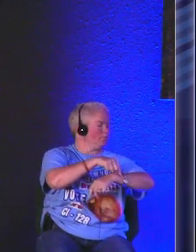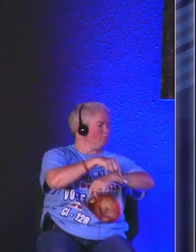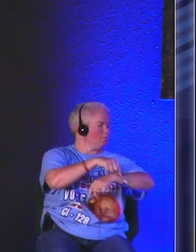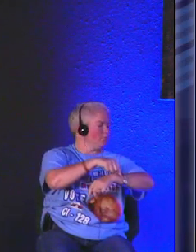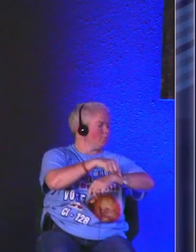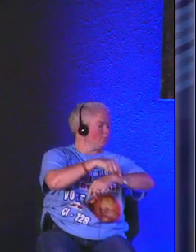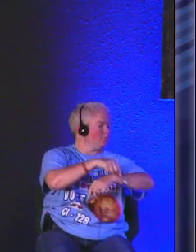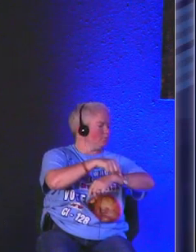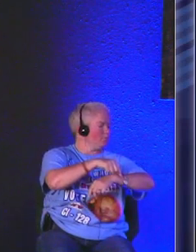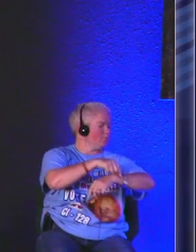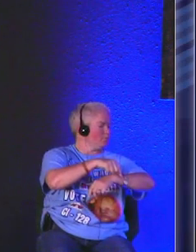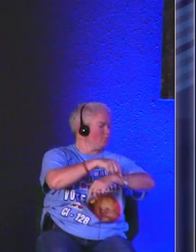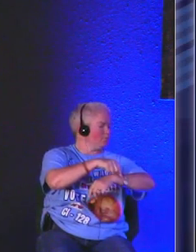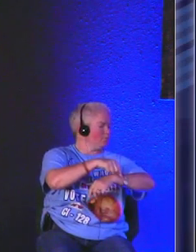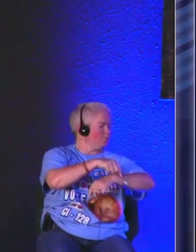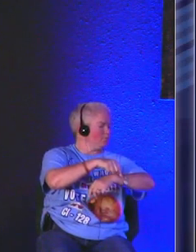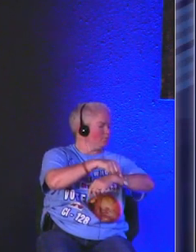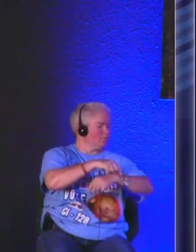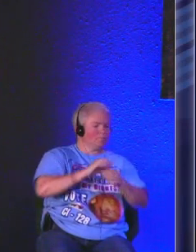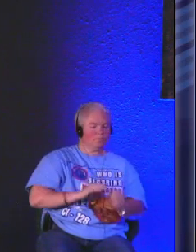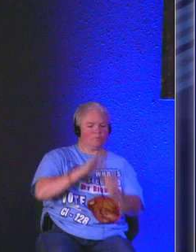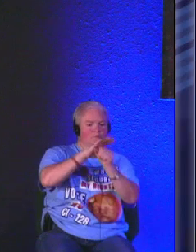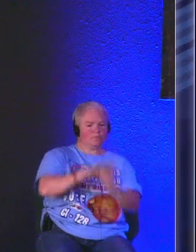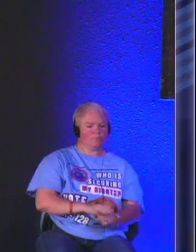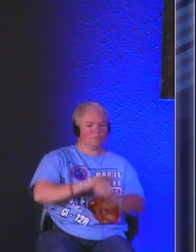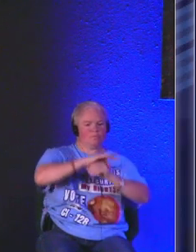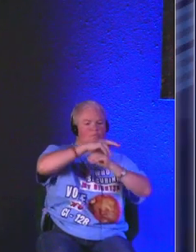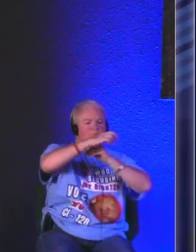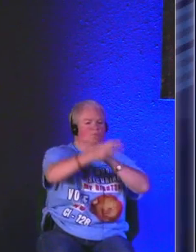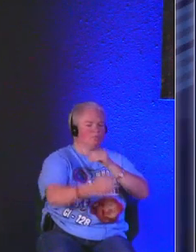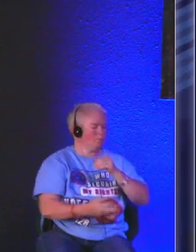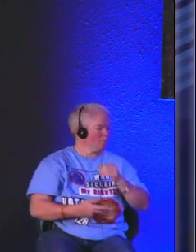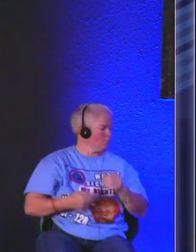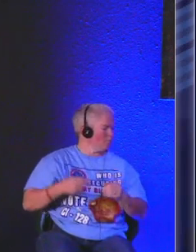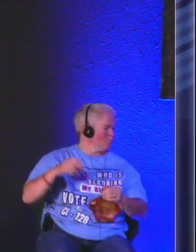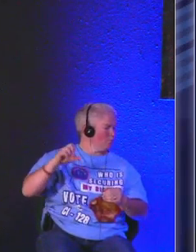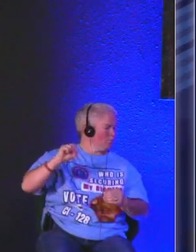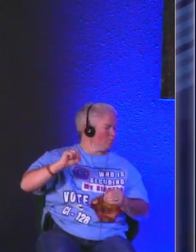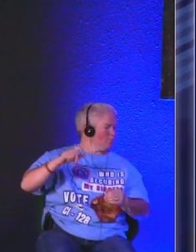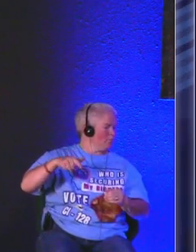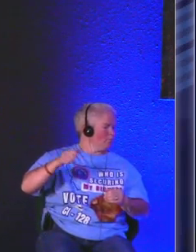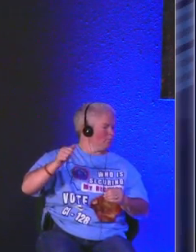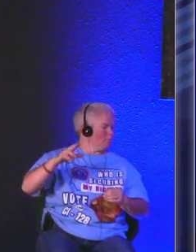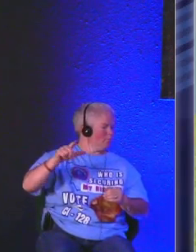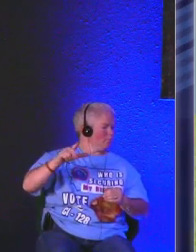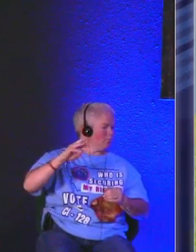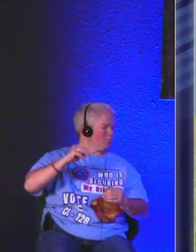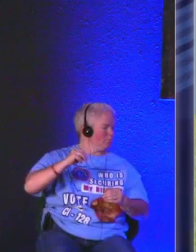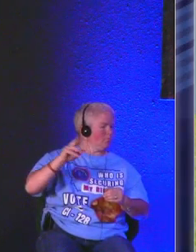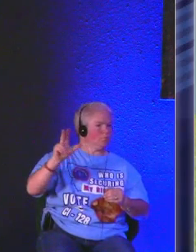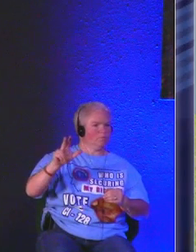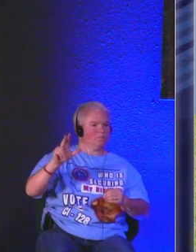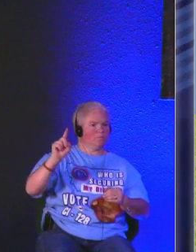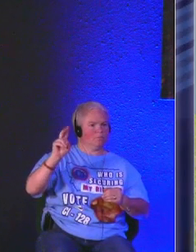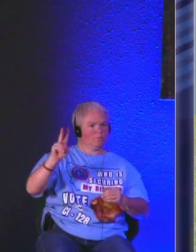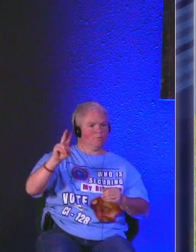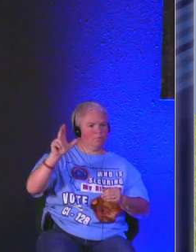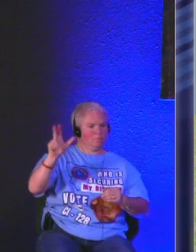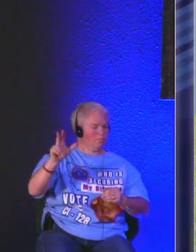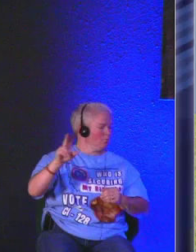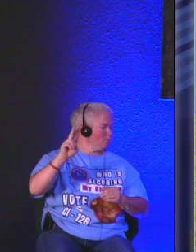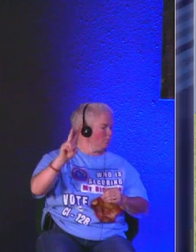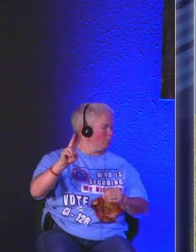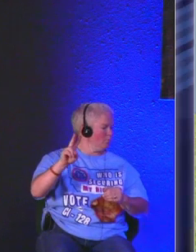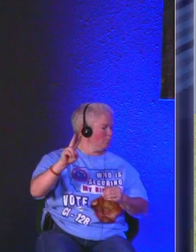replenishment and health so Psalms 23 2 allows us to have rest and